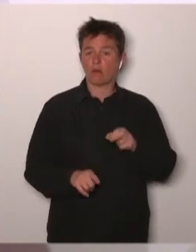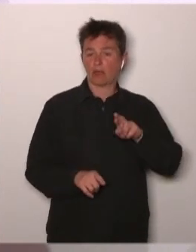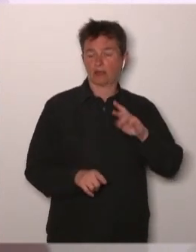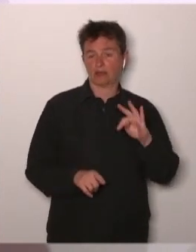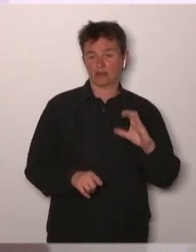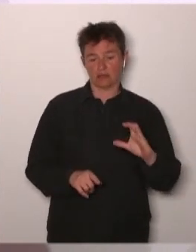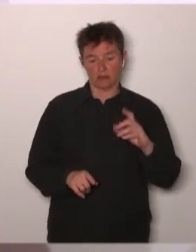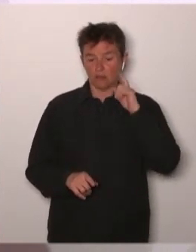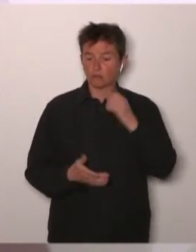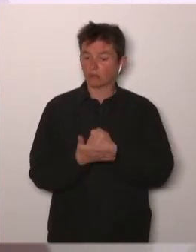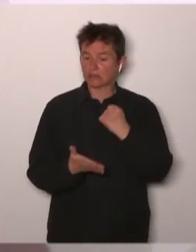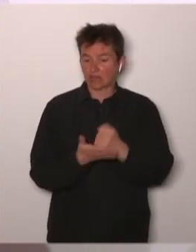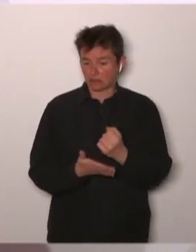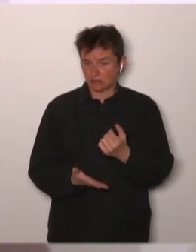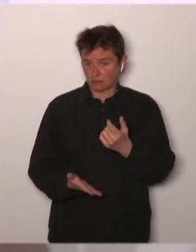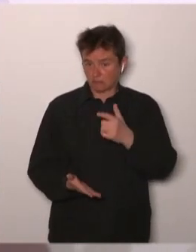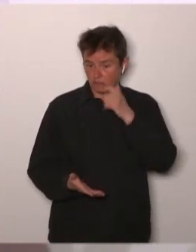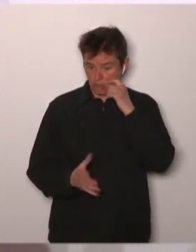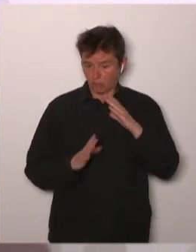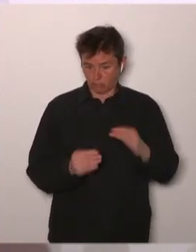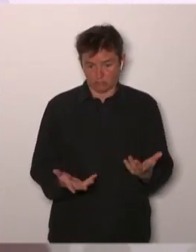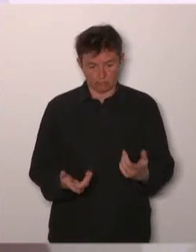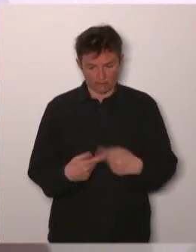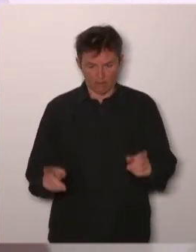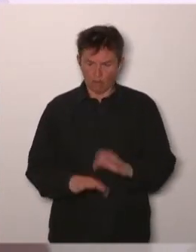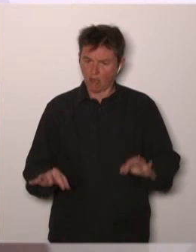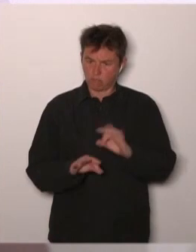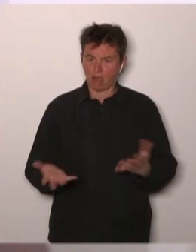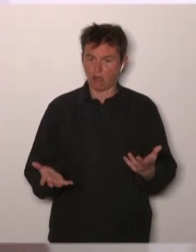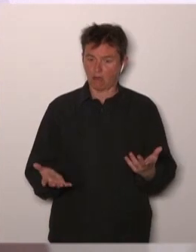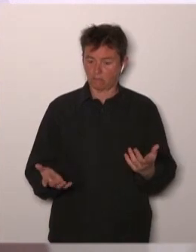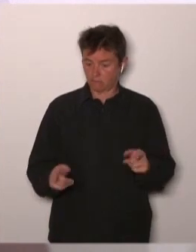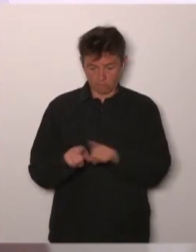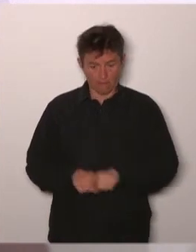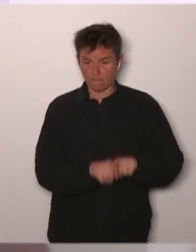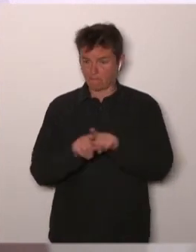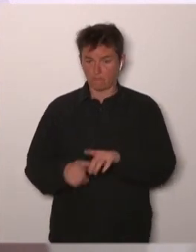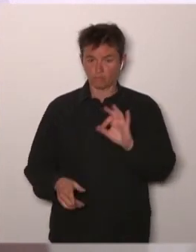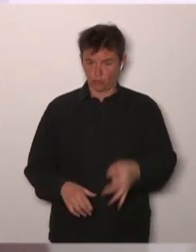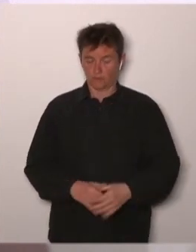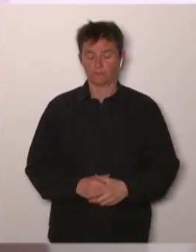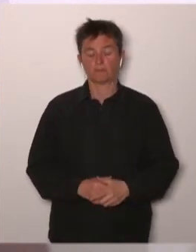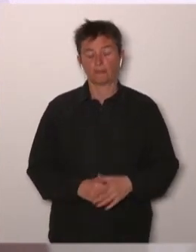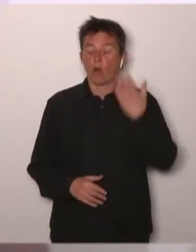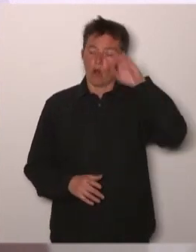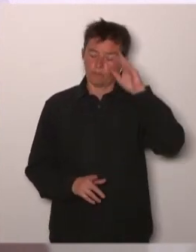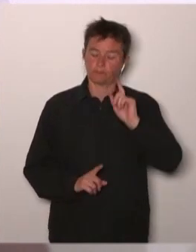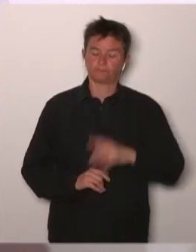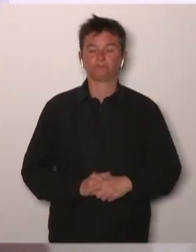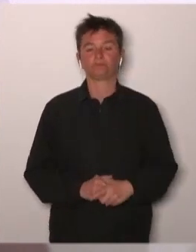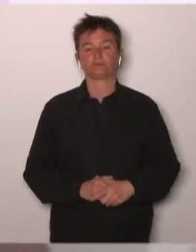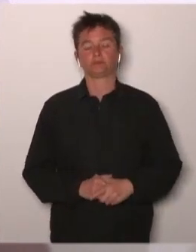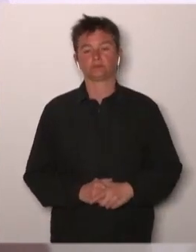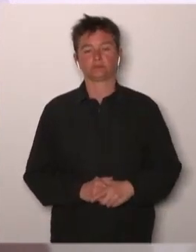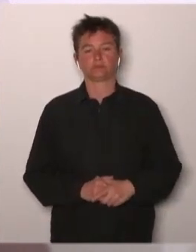industry so there is hopefully no difference not to tear the research in Europe and I believe